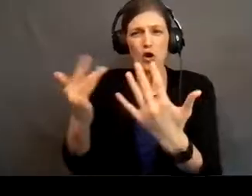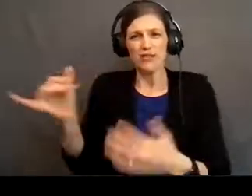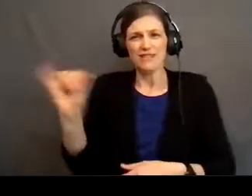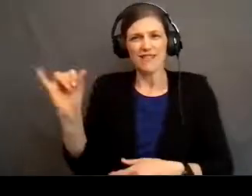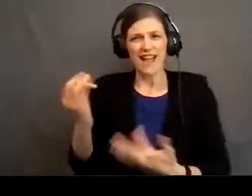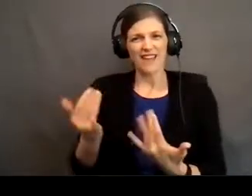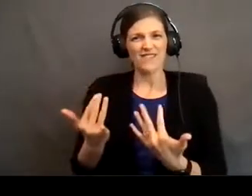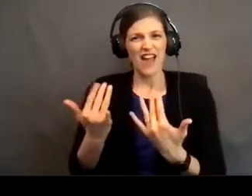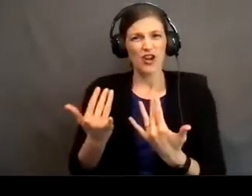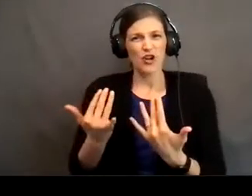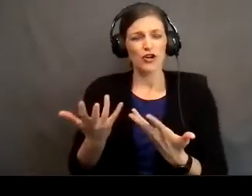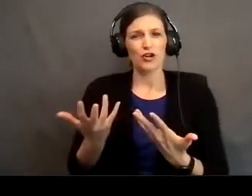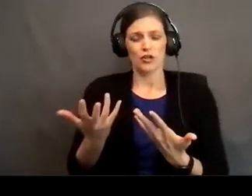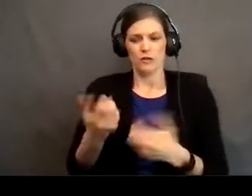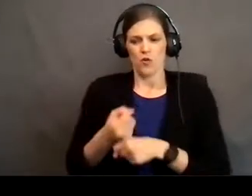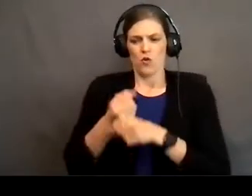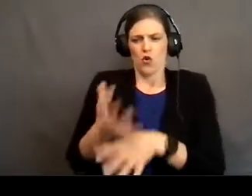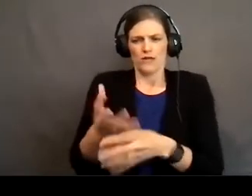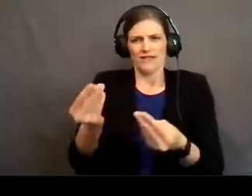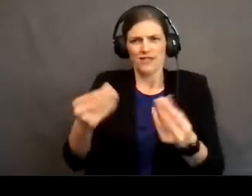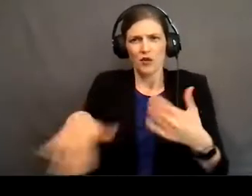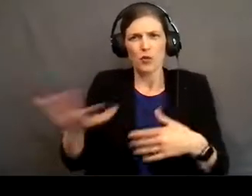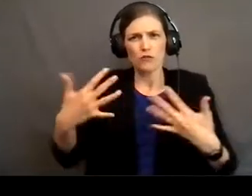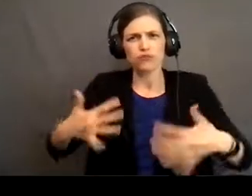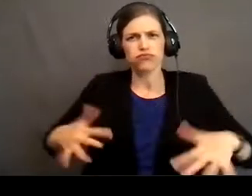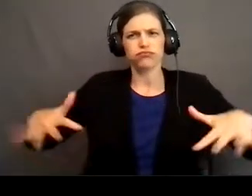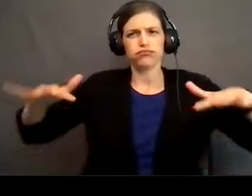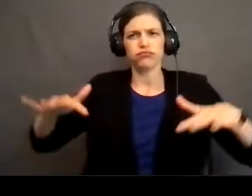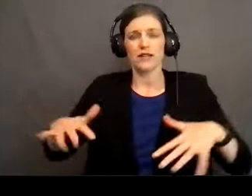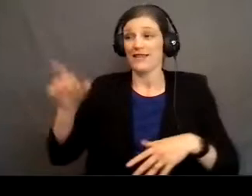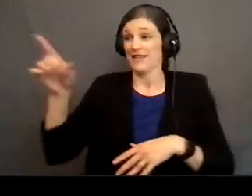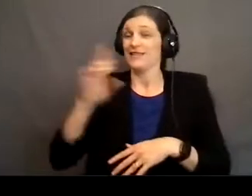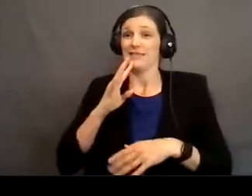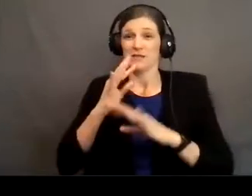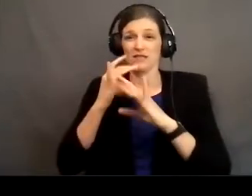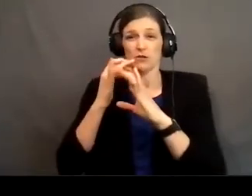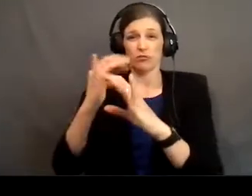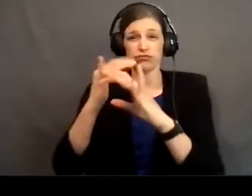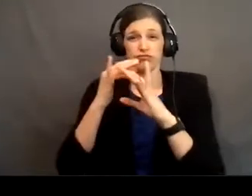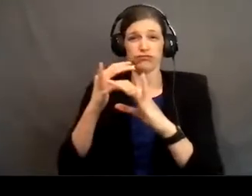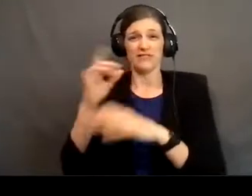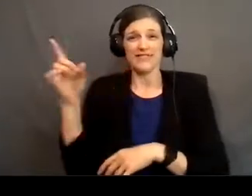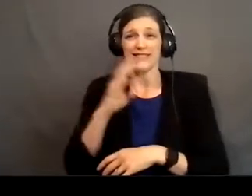makes the ground shake. There's a trumpet blast when he speaks. He speaks in thunder.